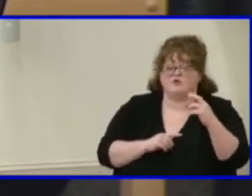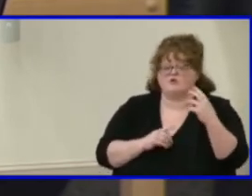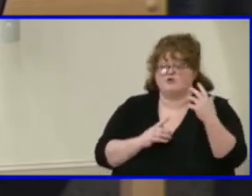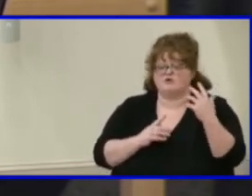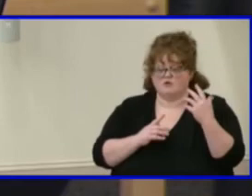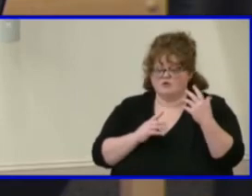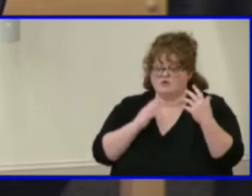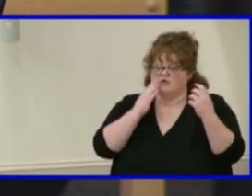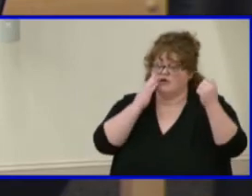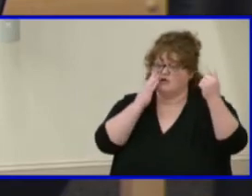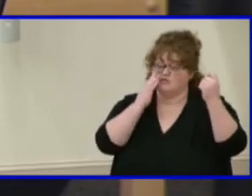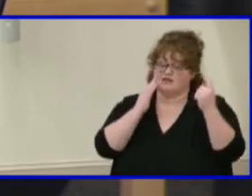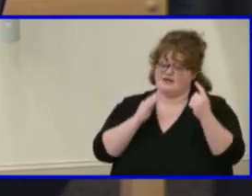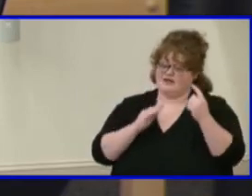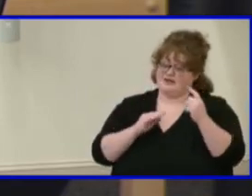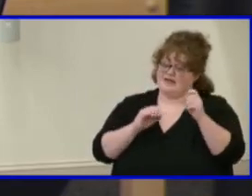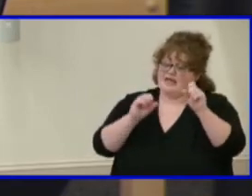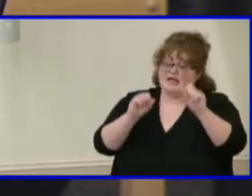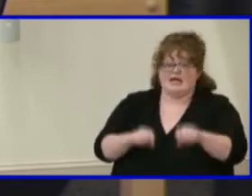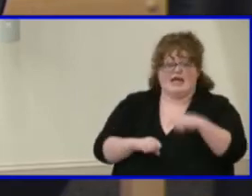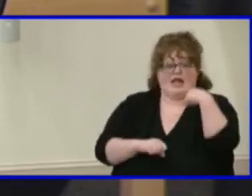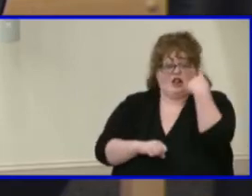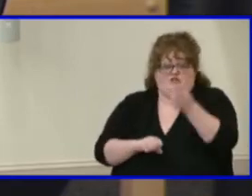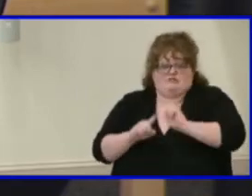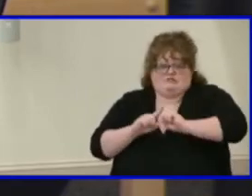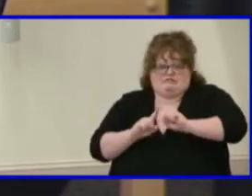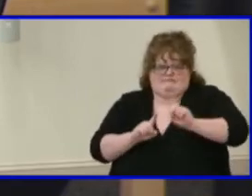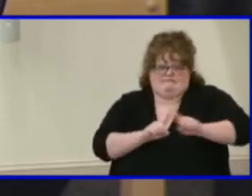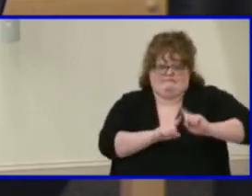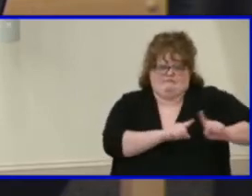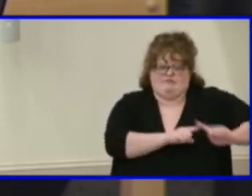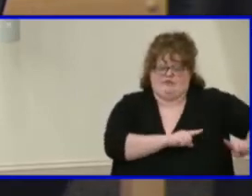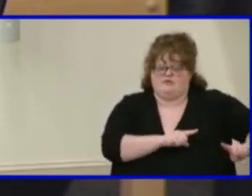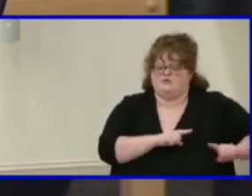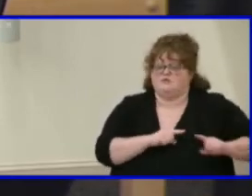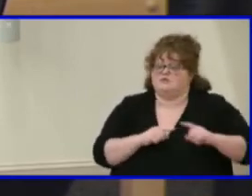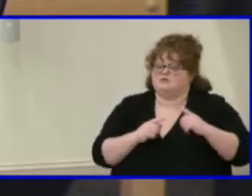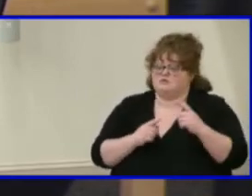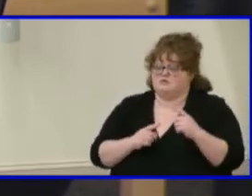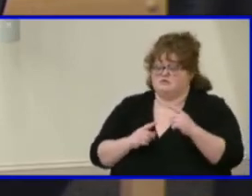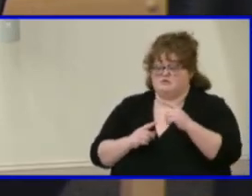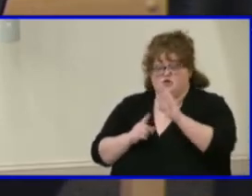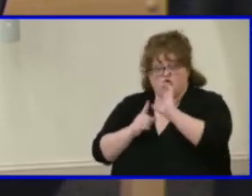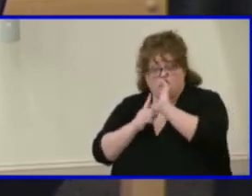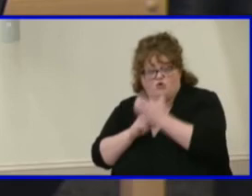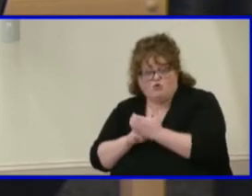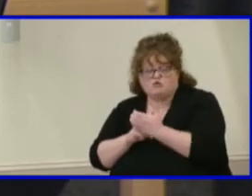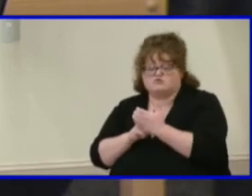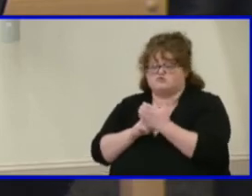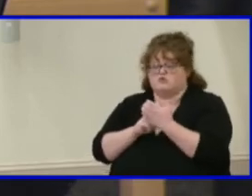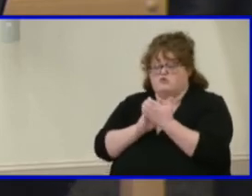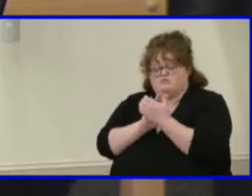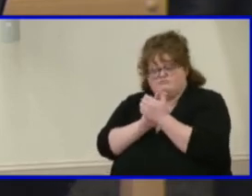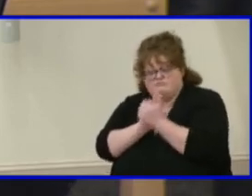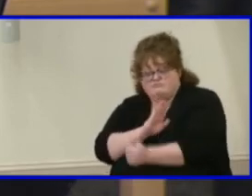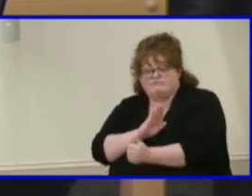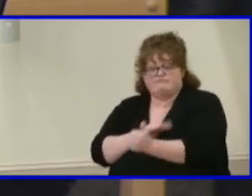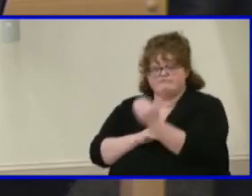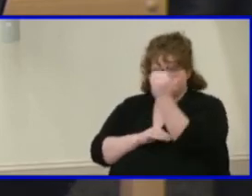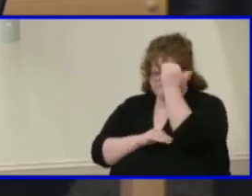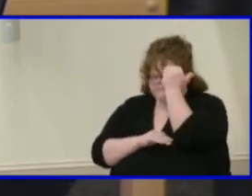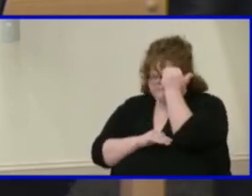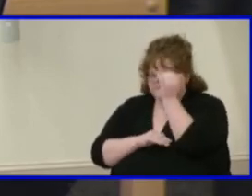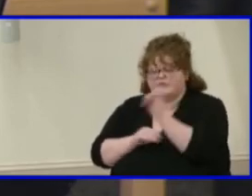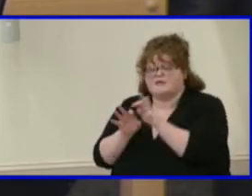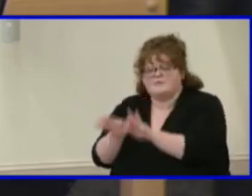manifest in different ways. And so I think, you know, just maybe cultural literacy might be key in scenarios where